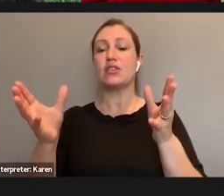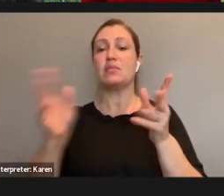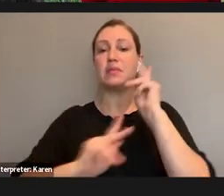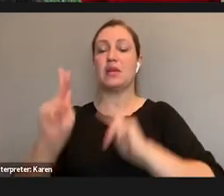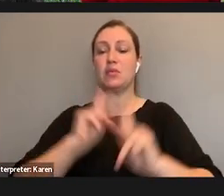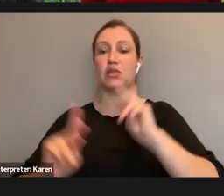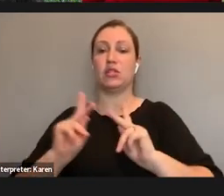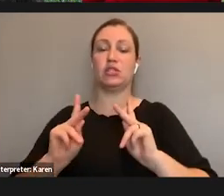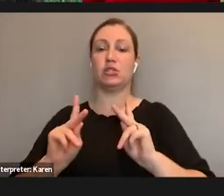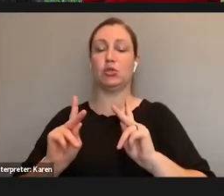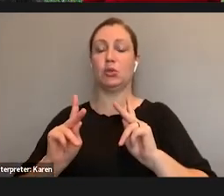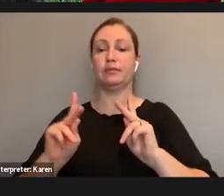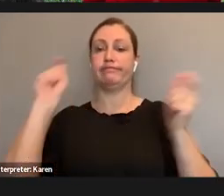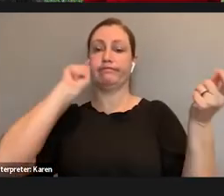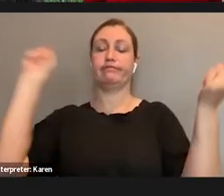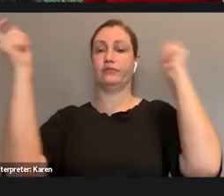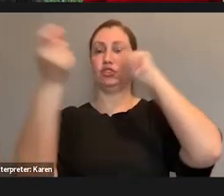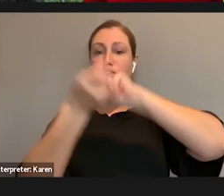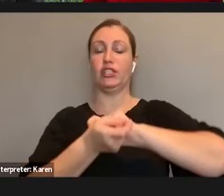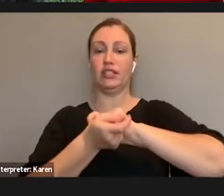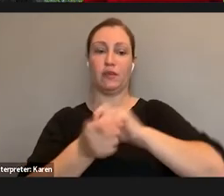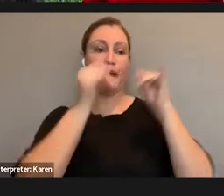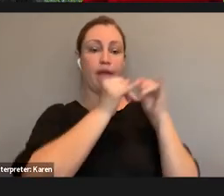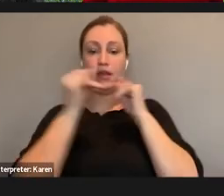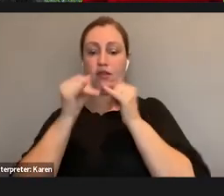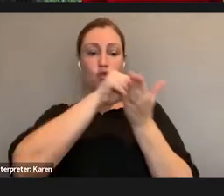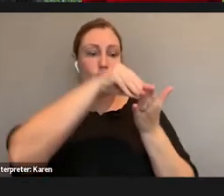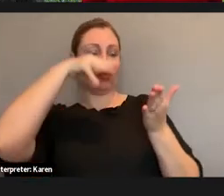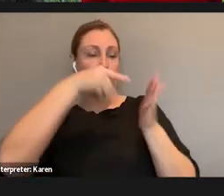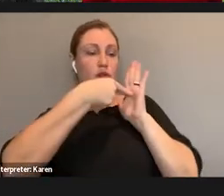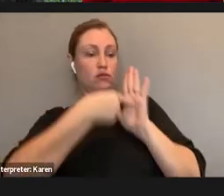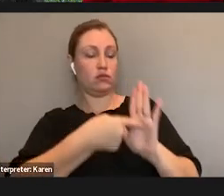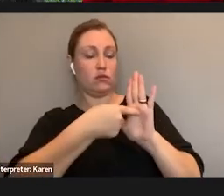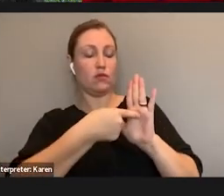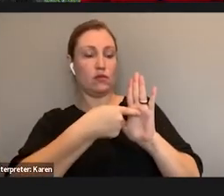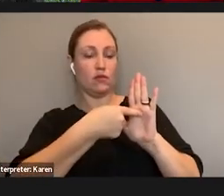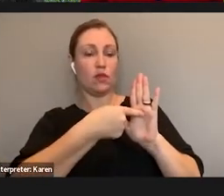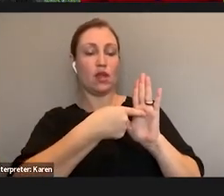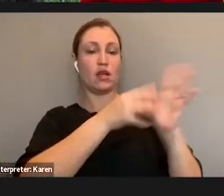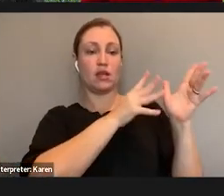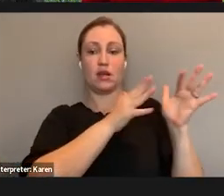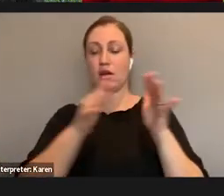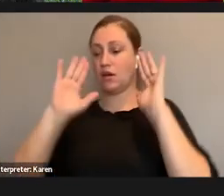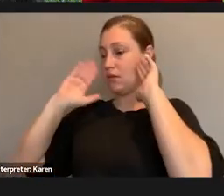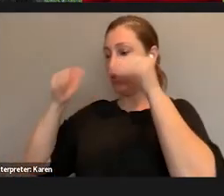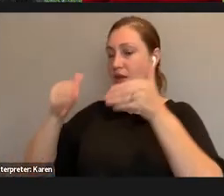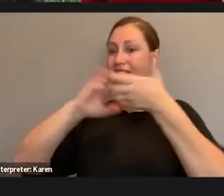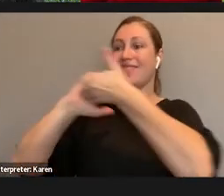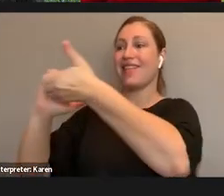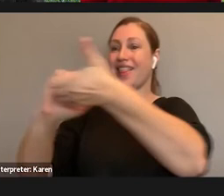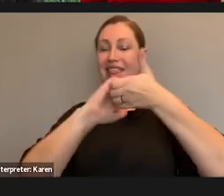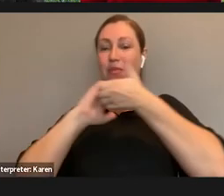student model of learning in the field to one that focuses on collaboration.